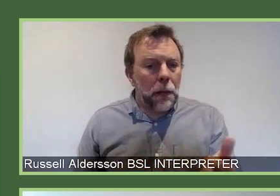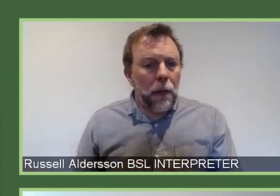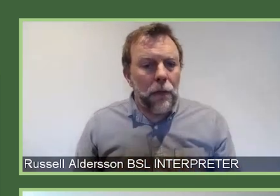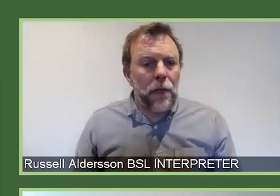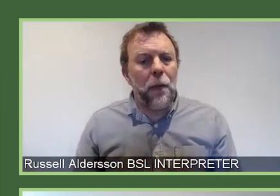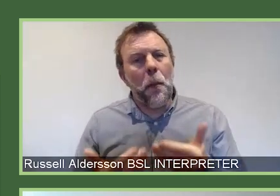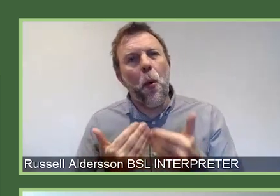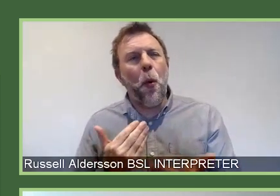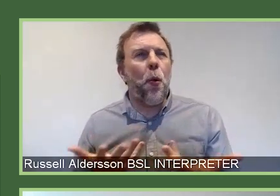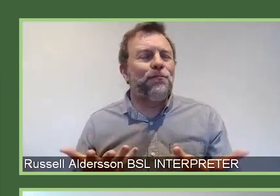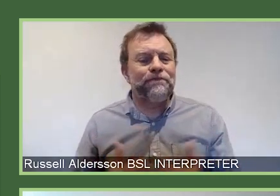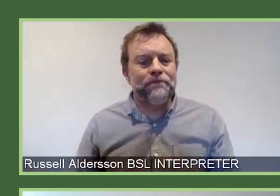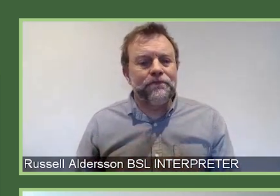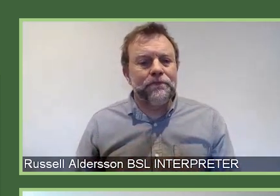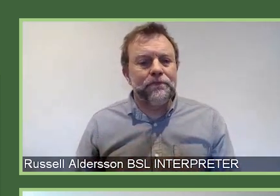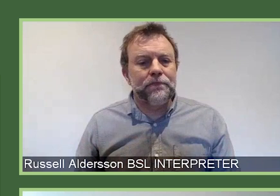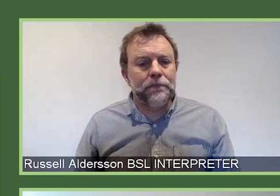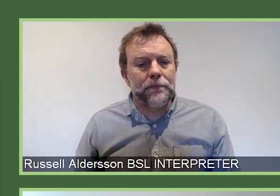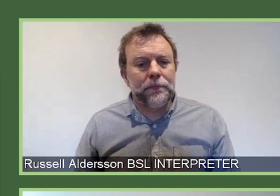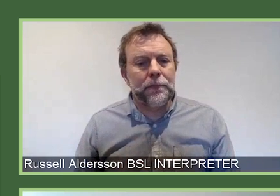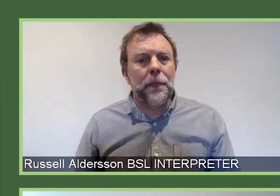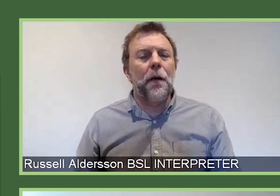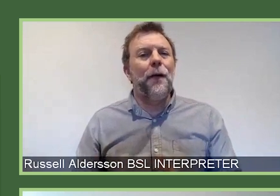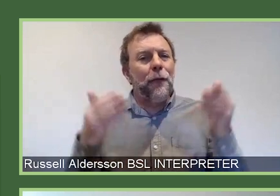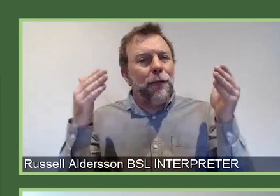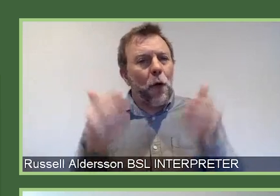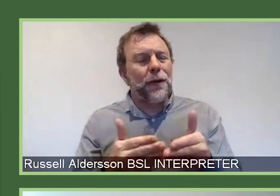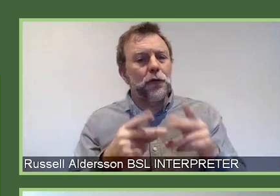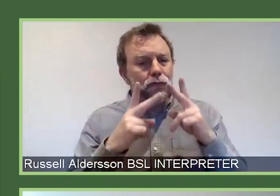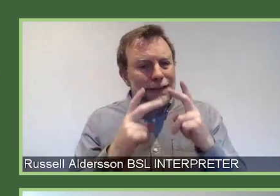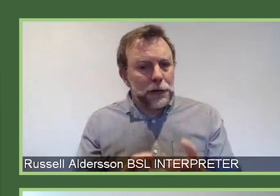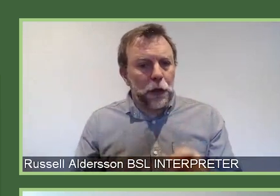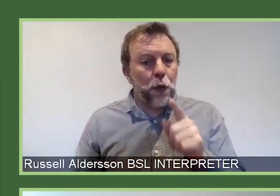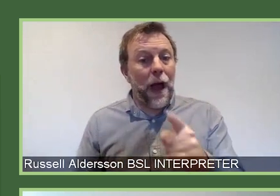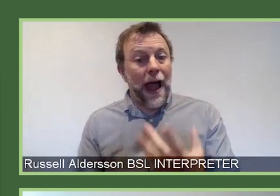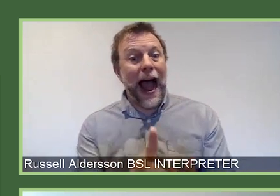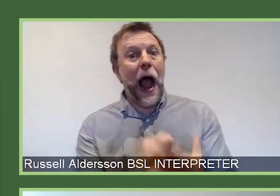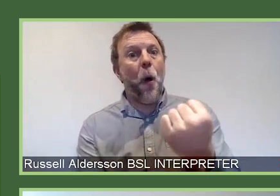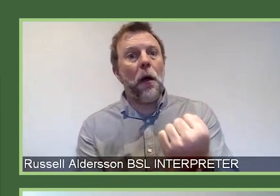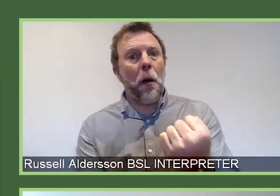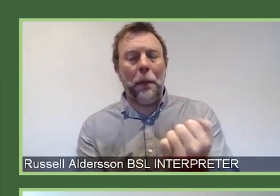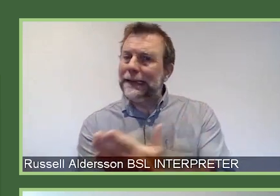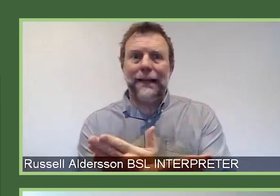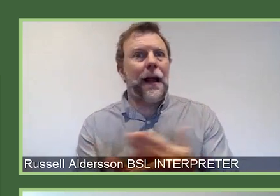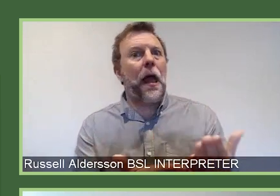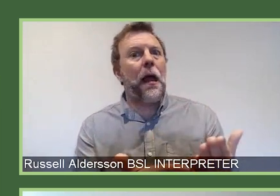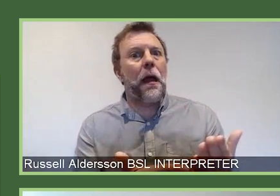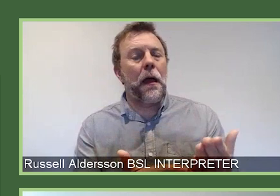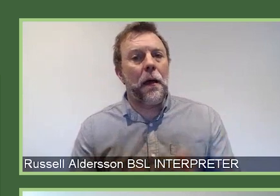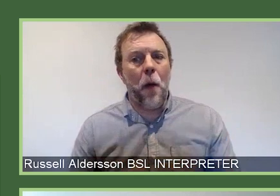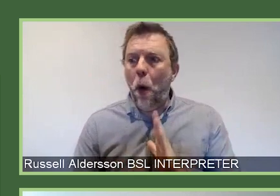translationally focused research, where the outcome is explicitly an intervention